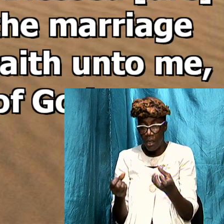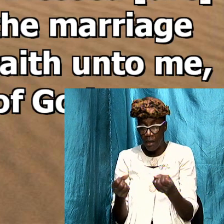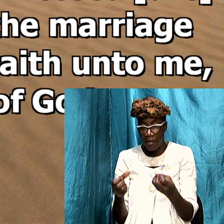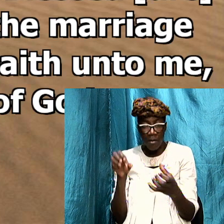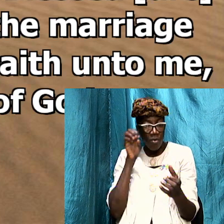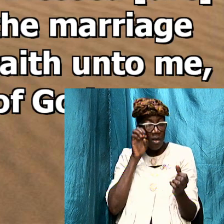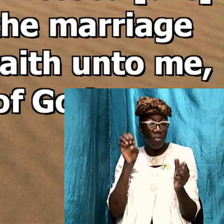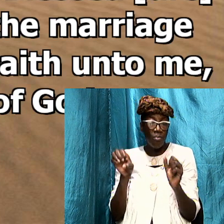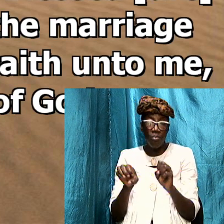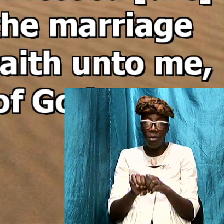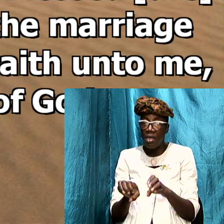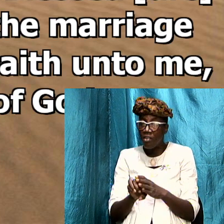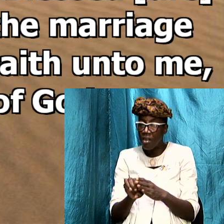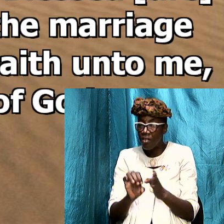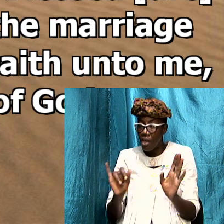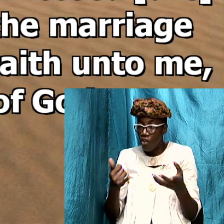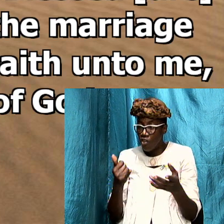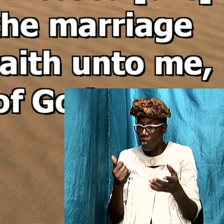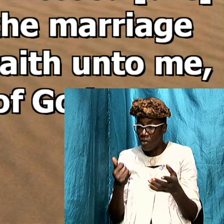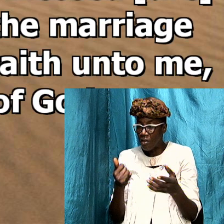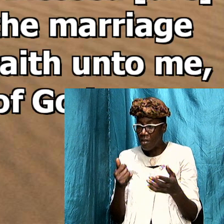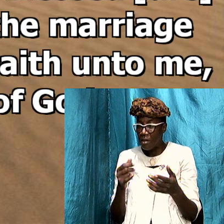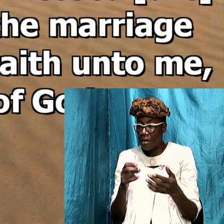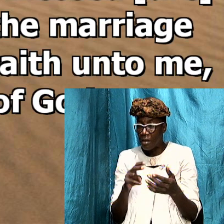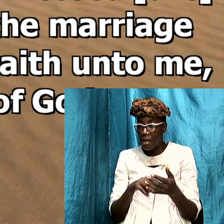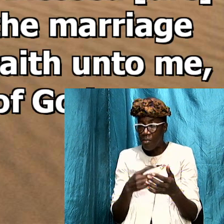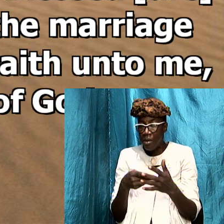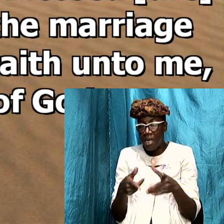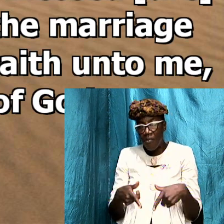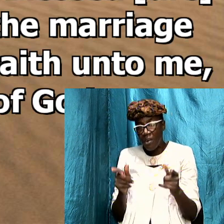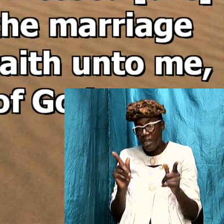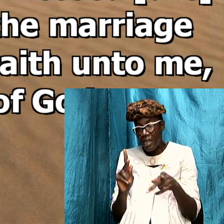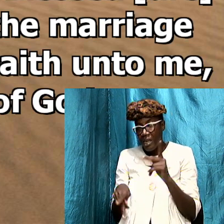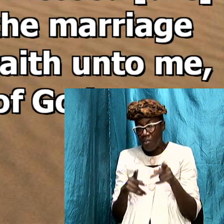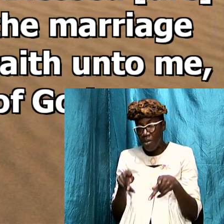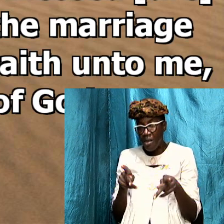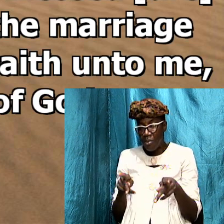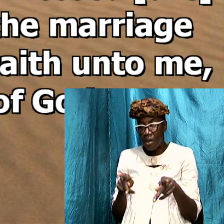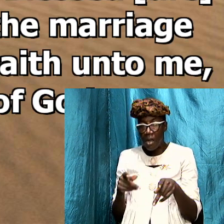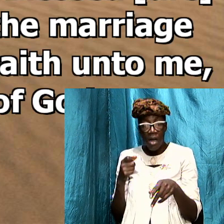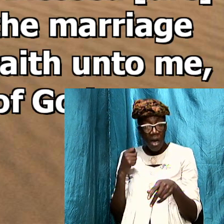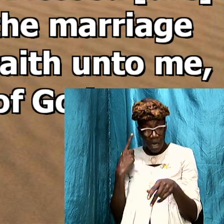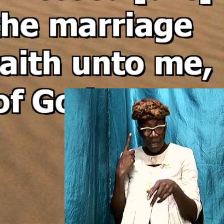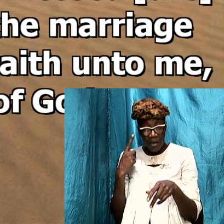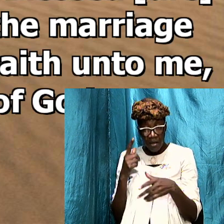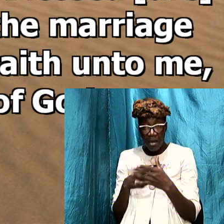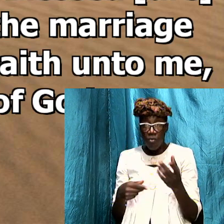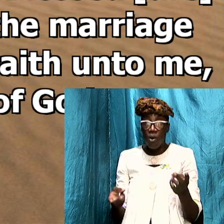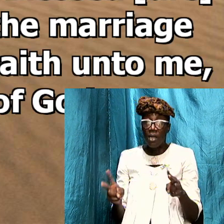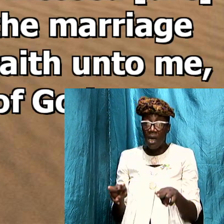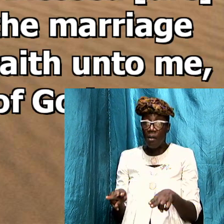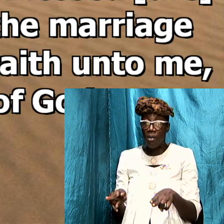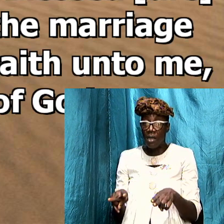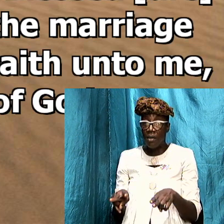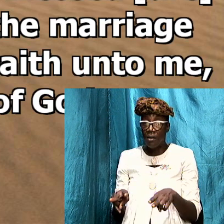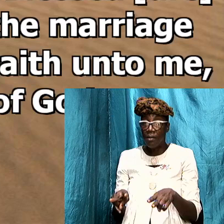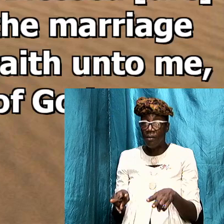are just a means of letting the folks understand what is happening and